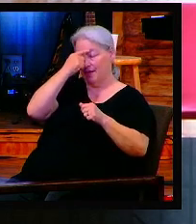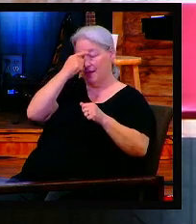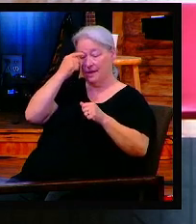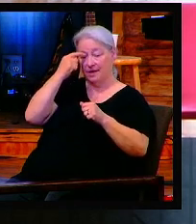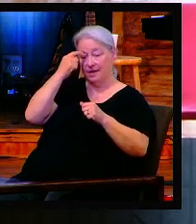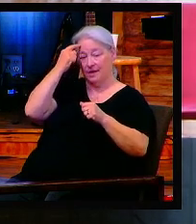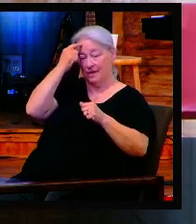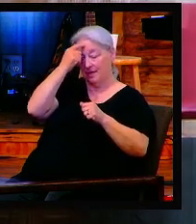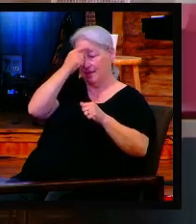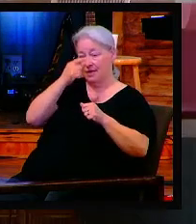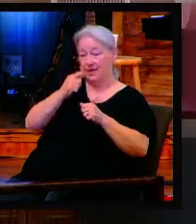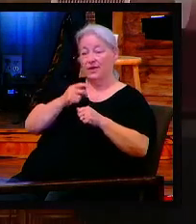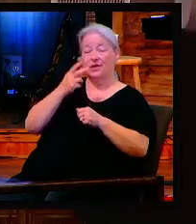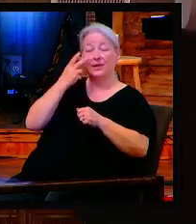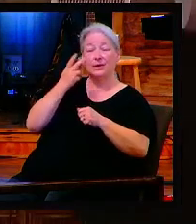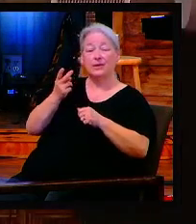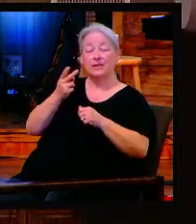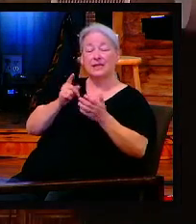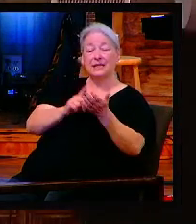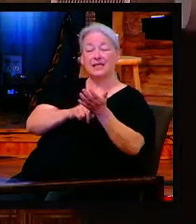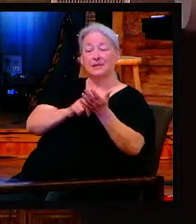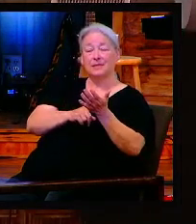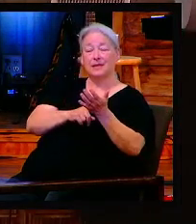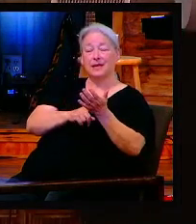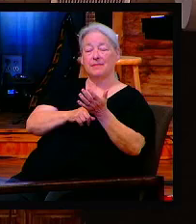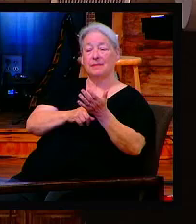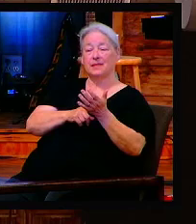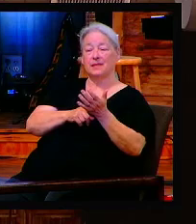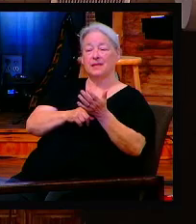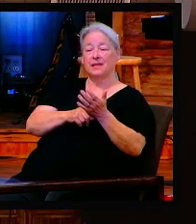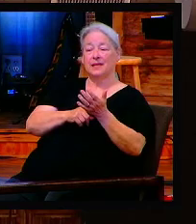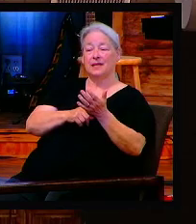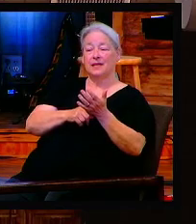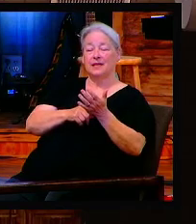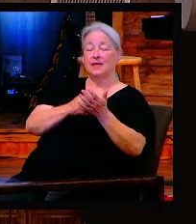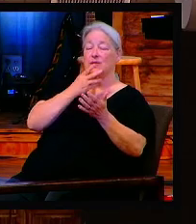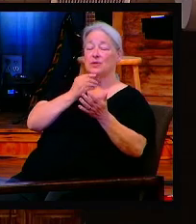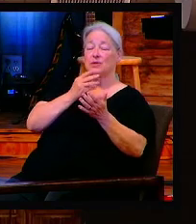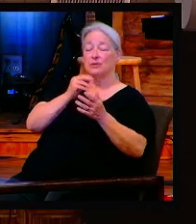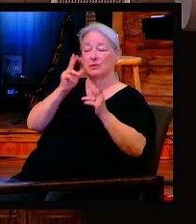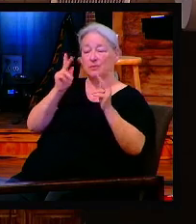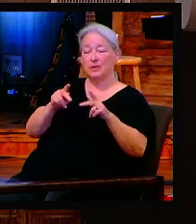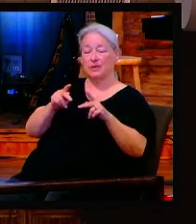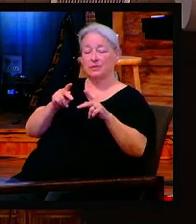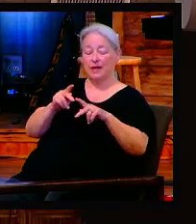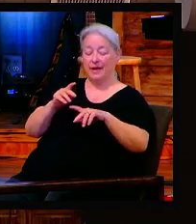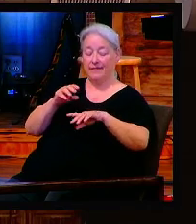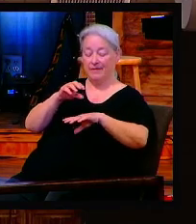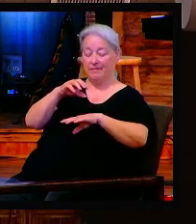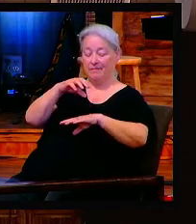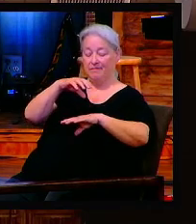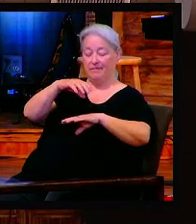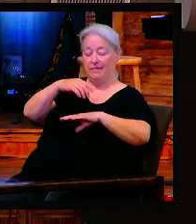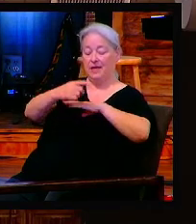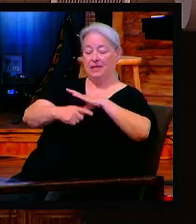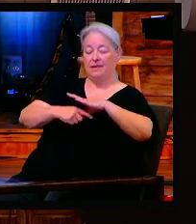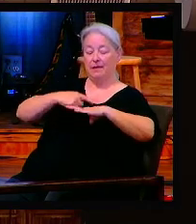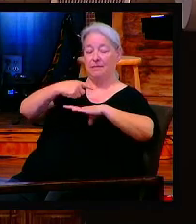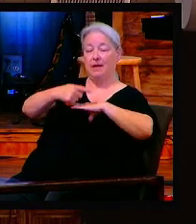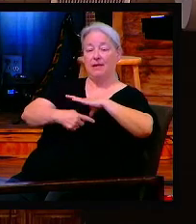something on their hand and then a strap with a square with like scriptures in it between their eyes.